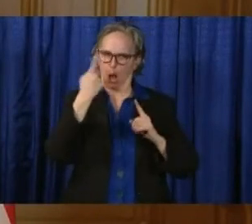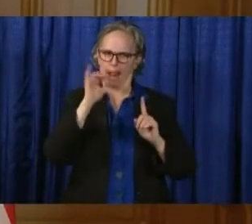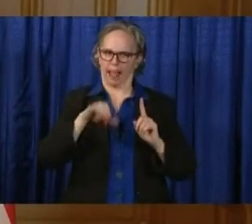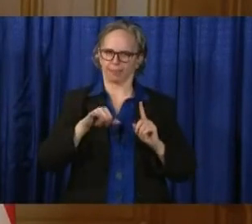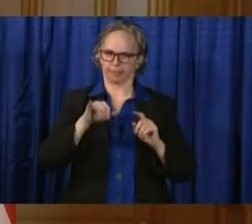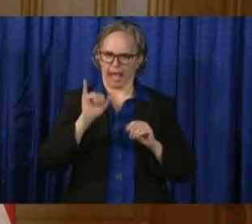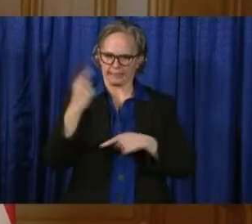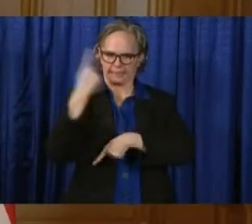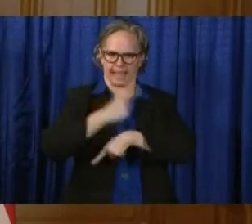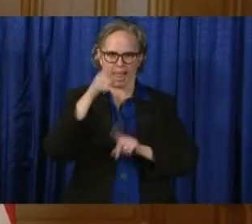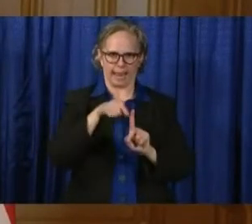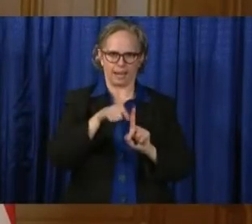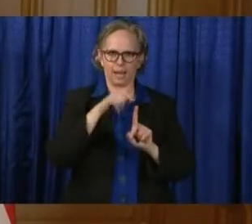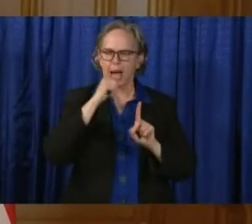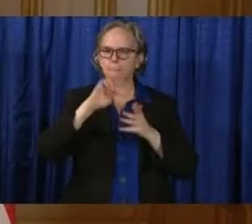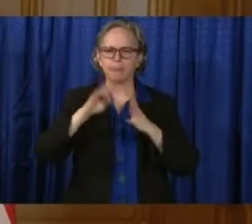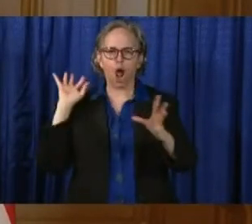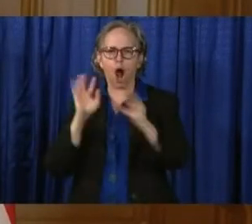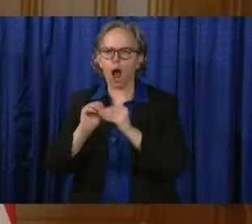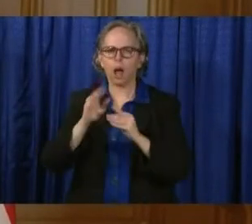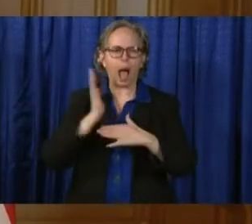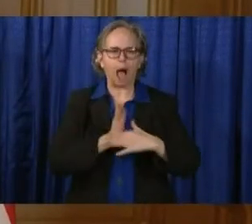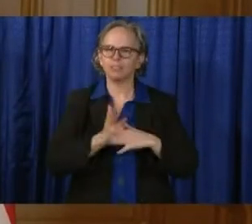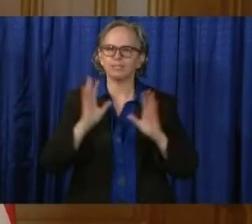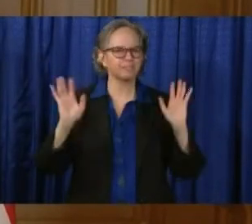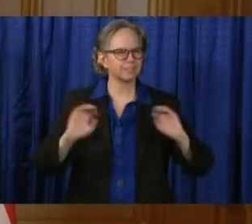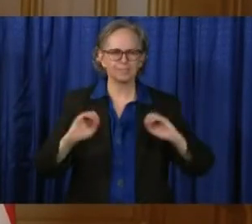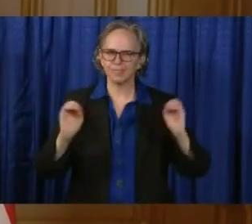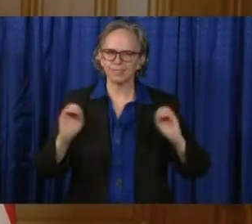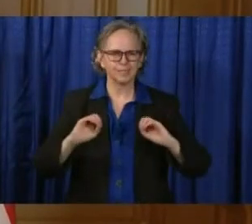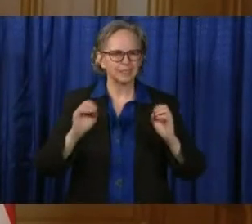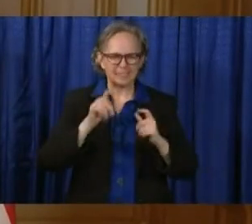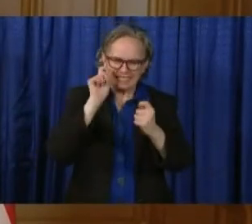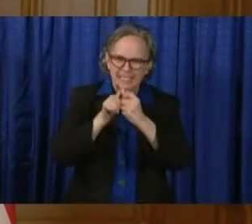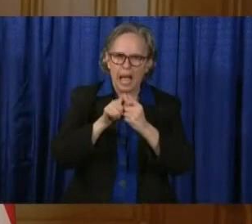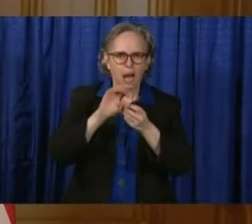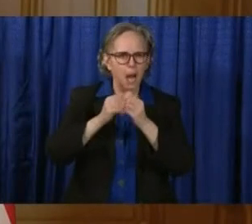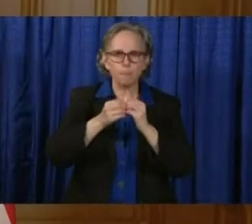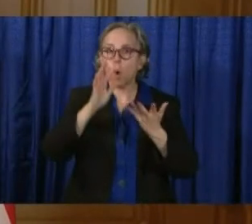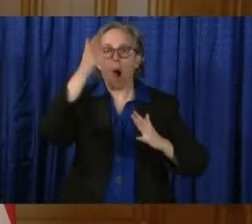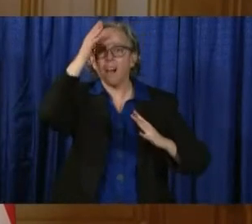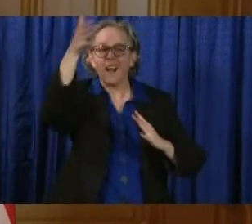So the biggest variable is what is the social distancing?